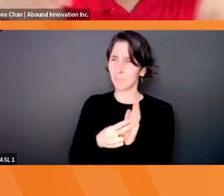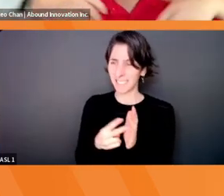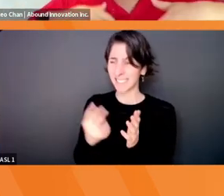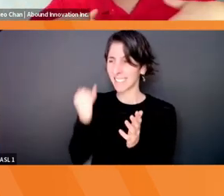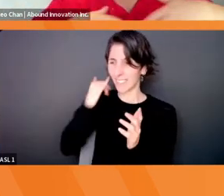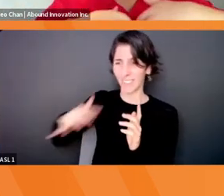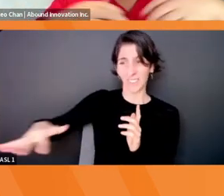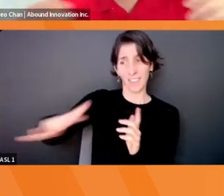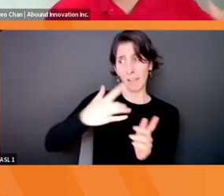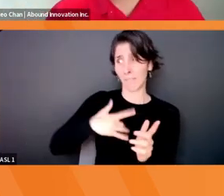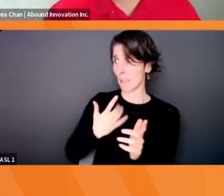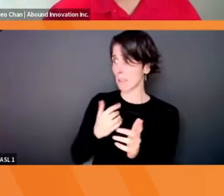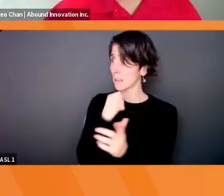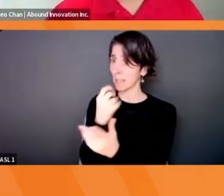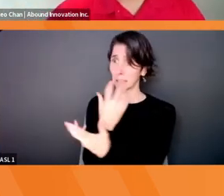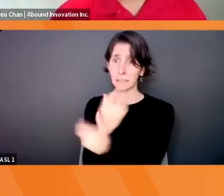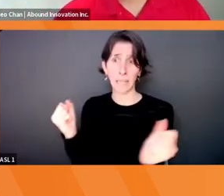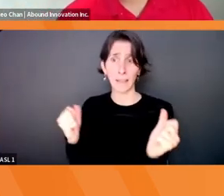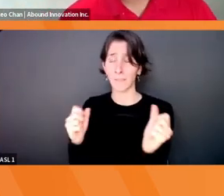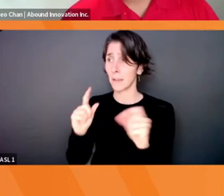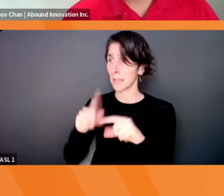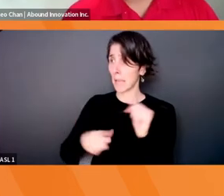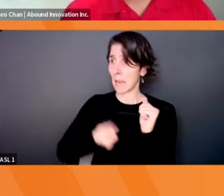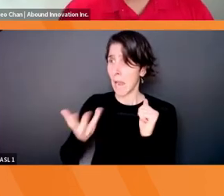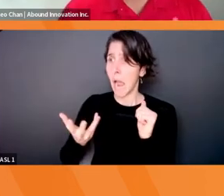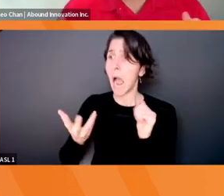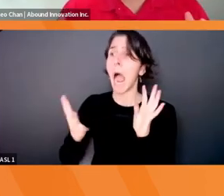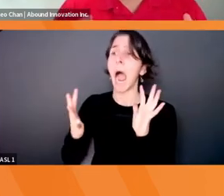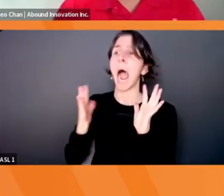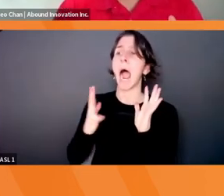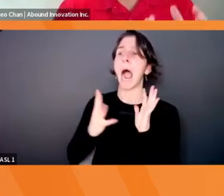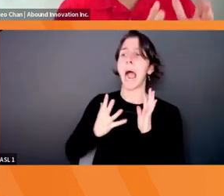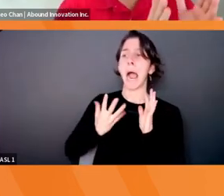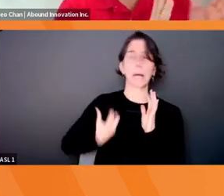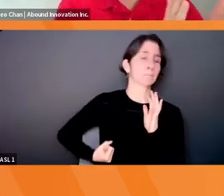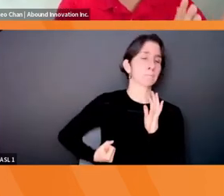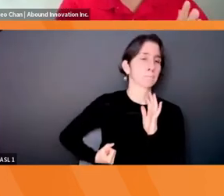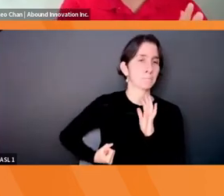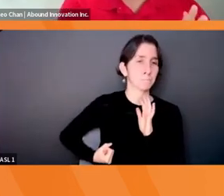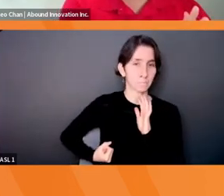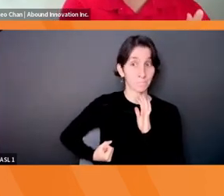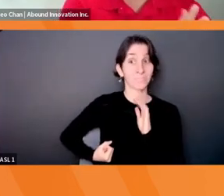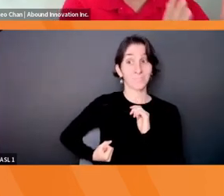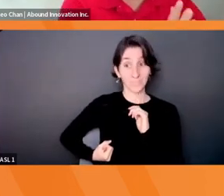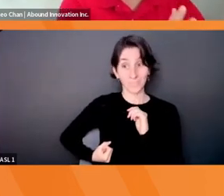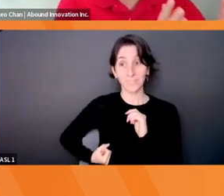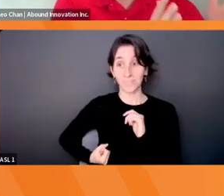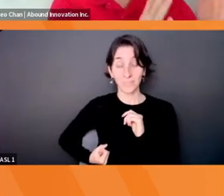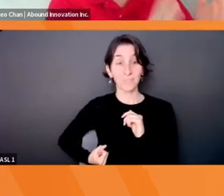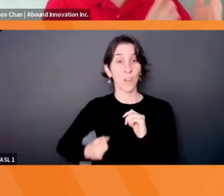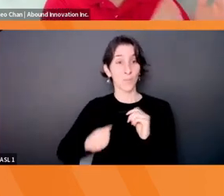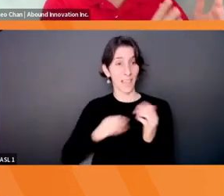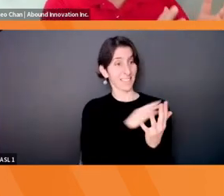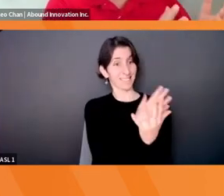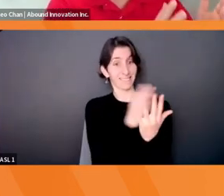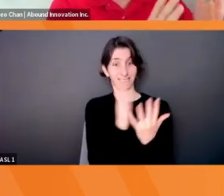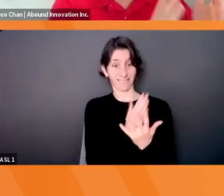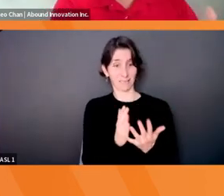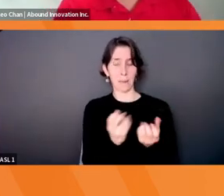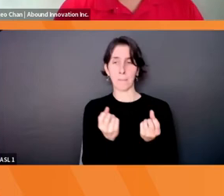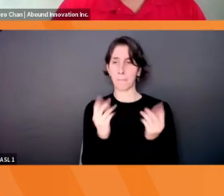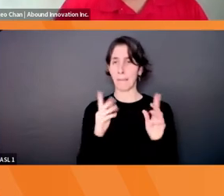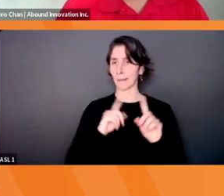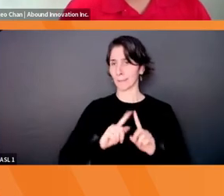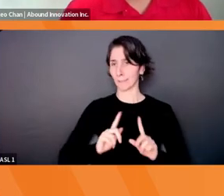psychological safety, that shuts us down even more. So you can see that there are a lot of challenges, really, that get into the way